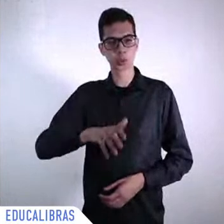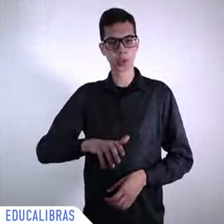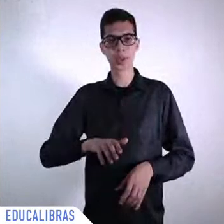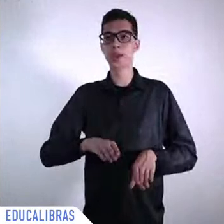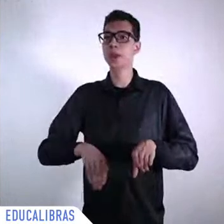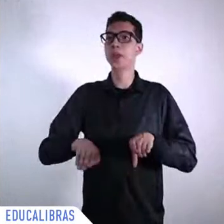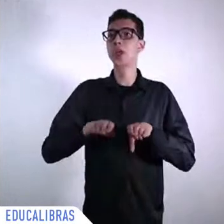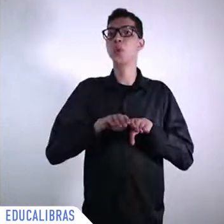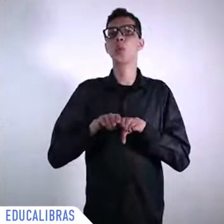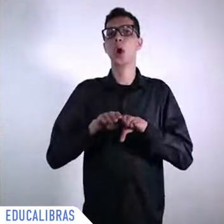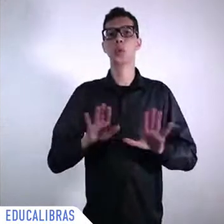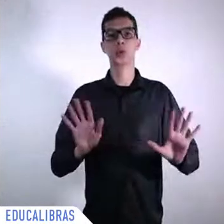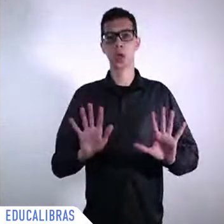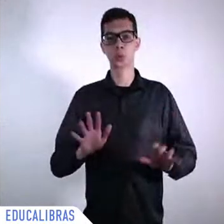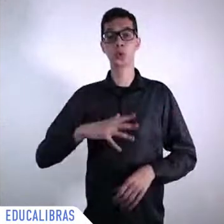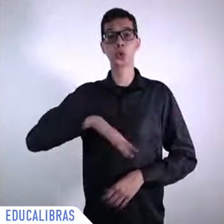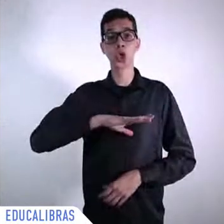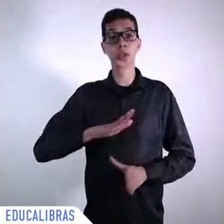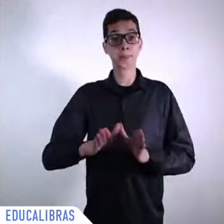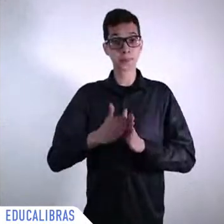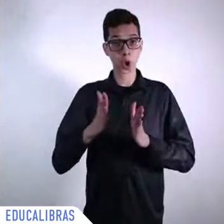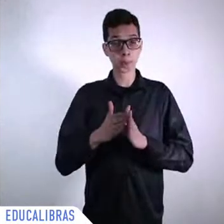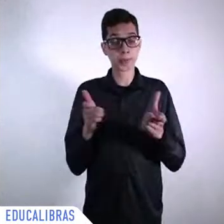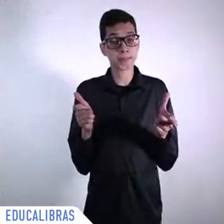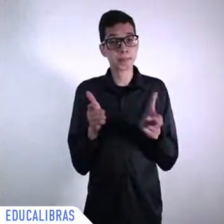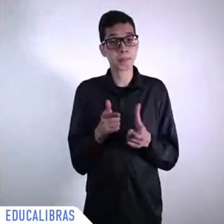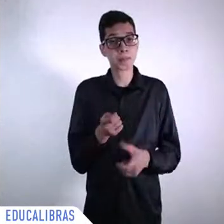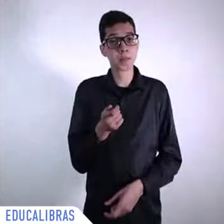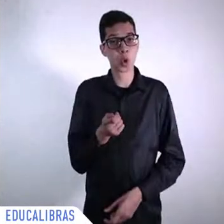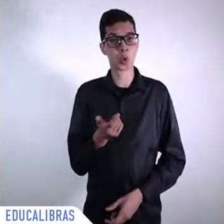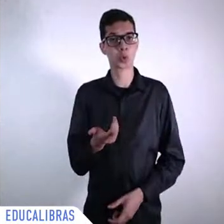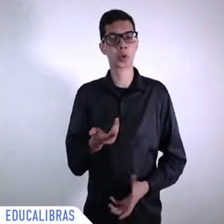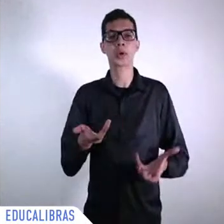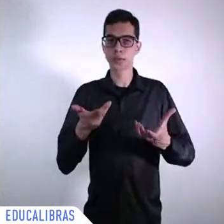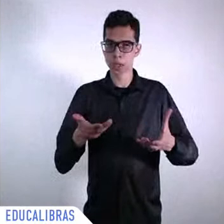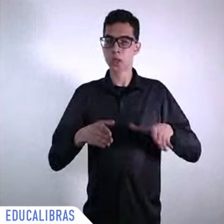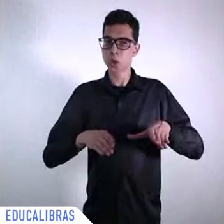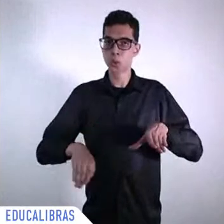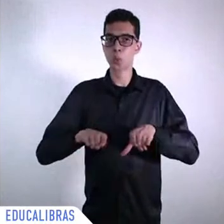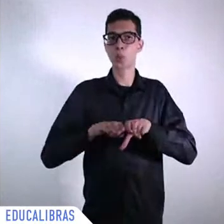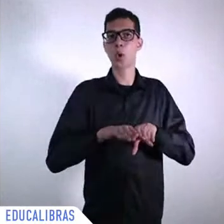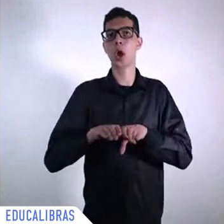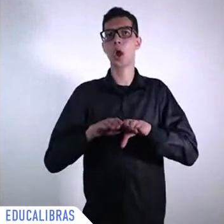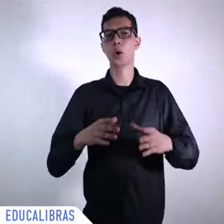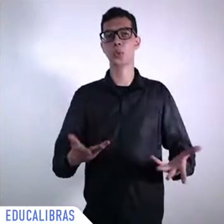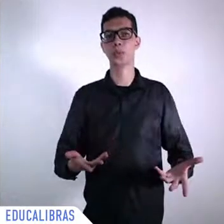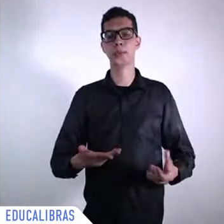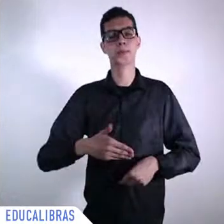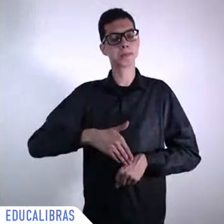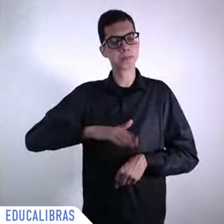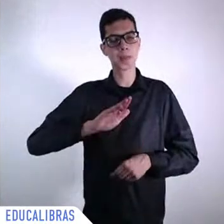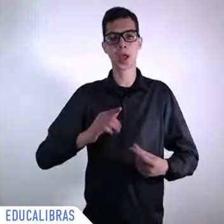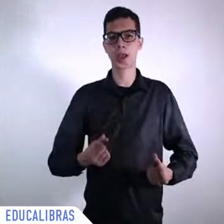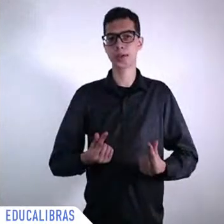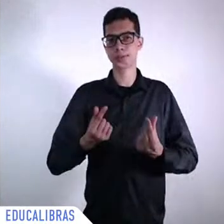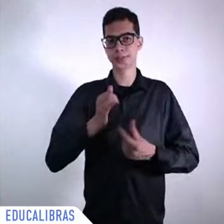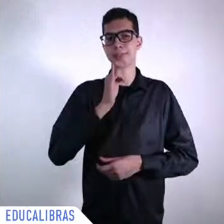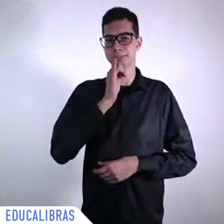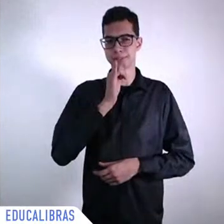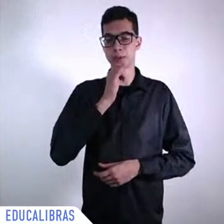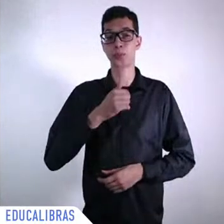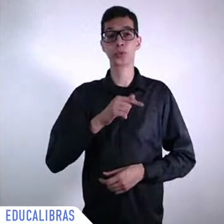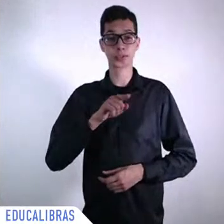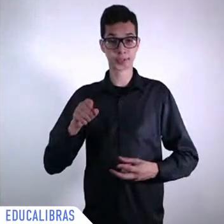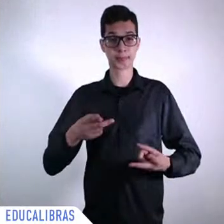so I don't have as you noticed from my answer I don't have a definite answer but really